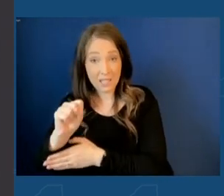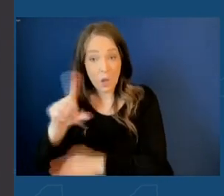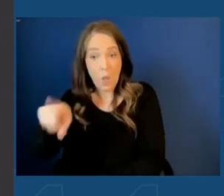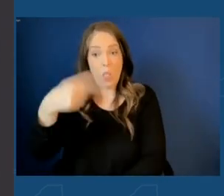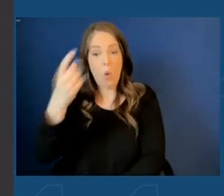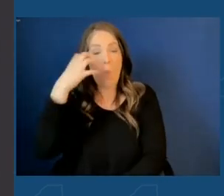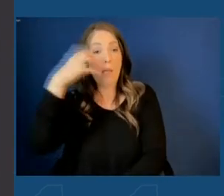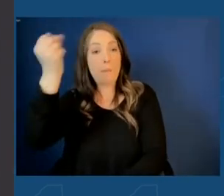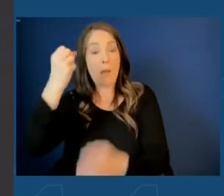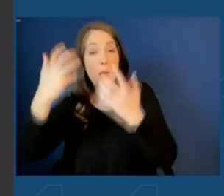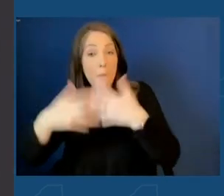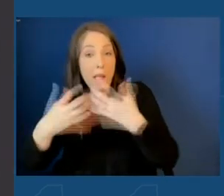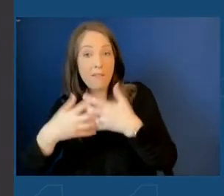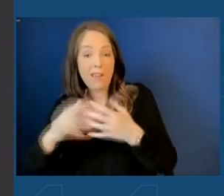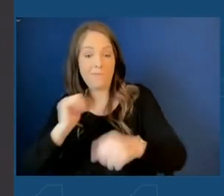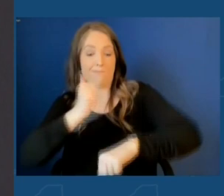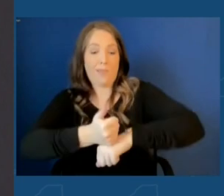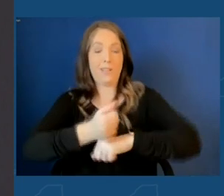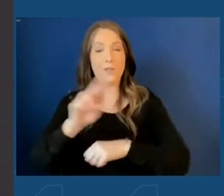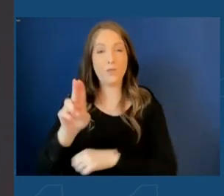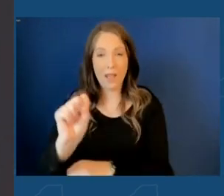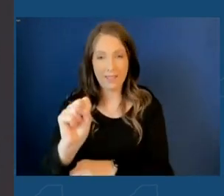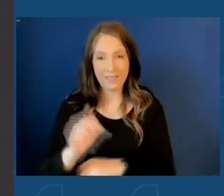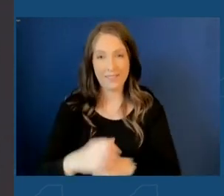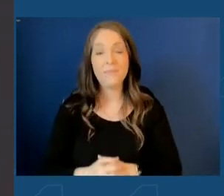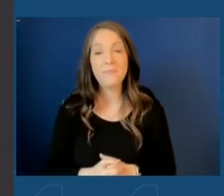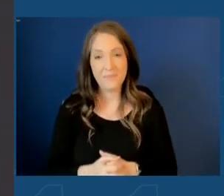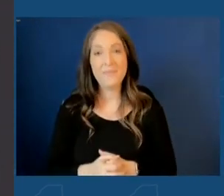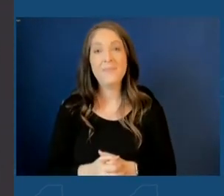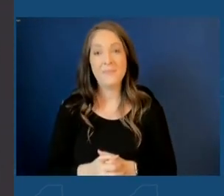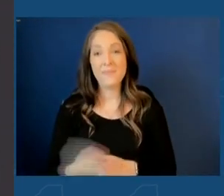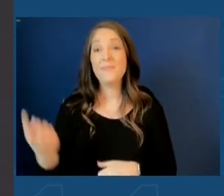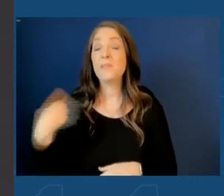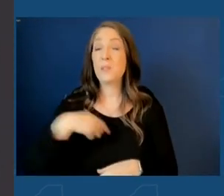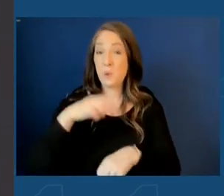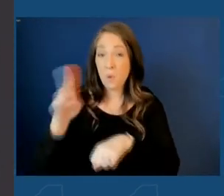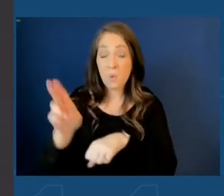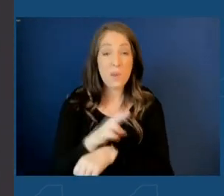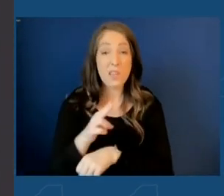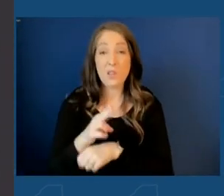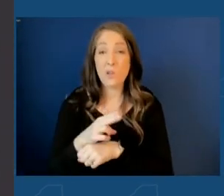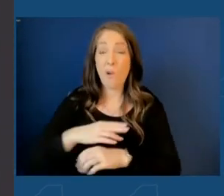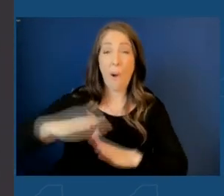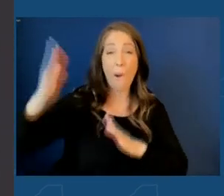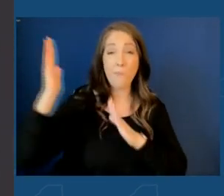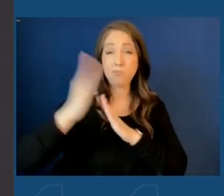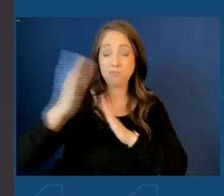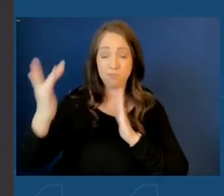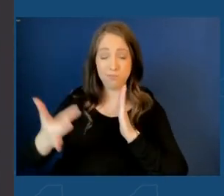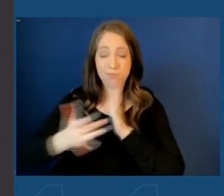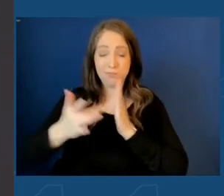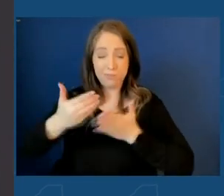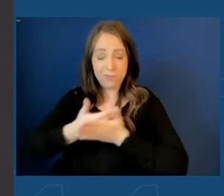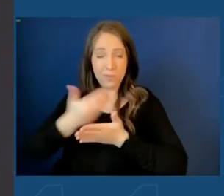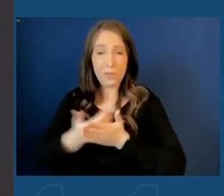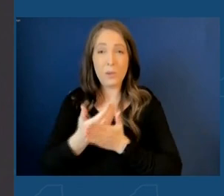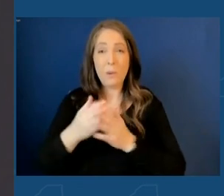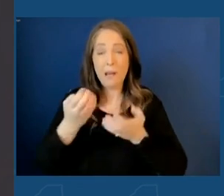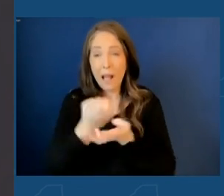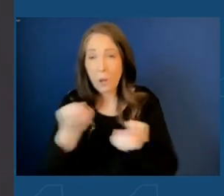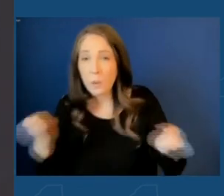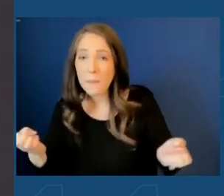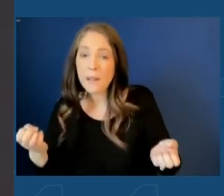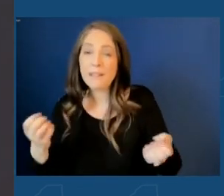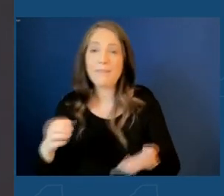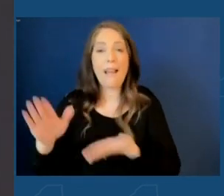manufacturer based in the U.S. We use state-of-the-art equipment in vast clean rooms to